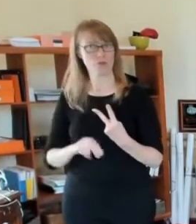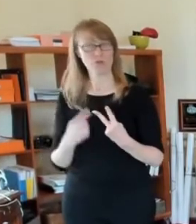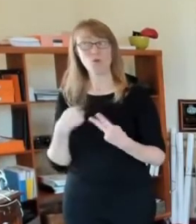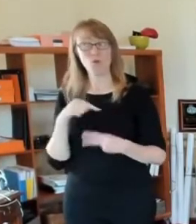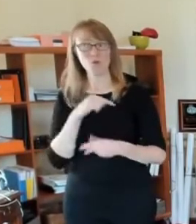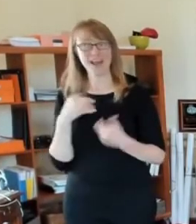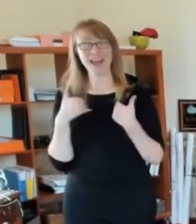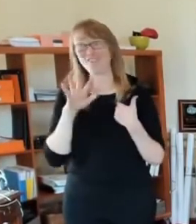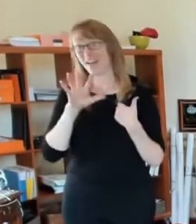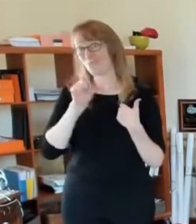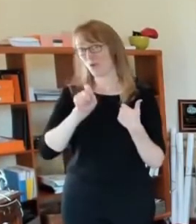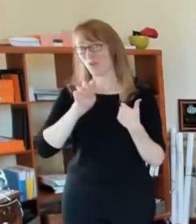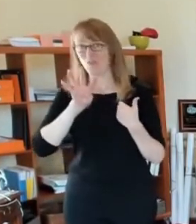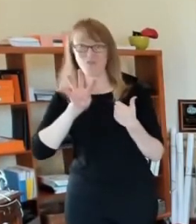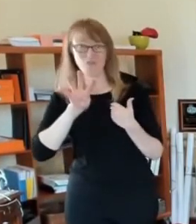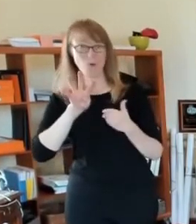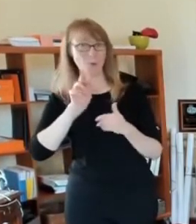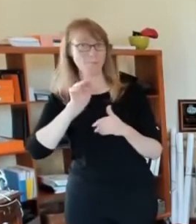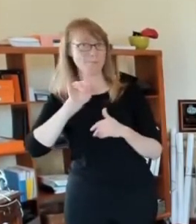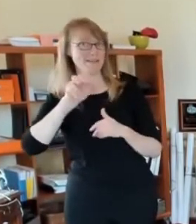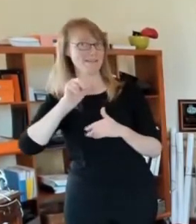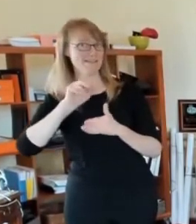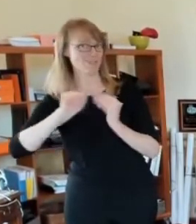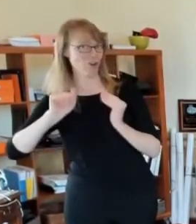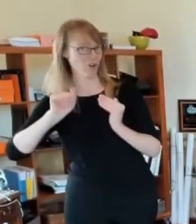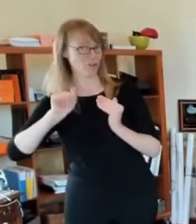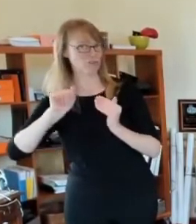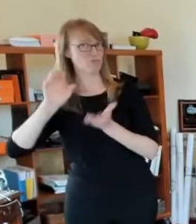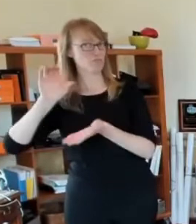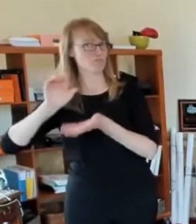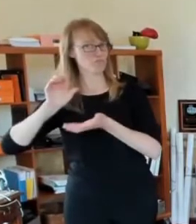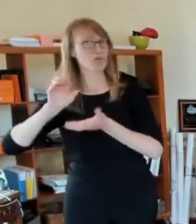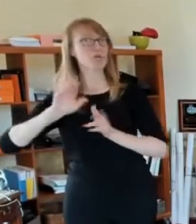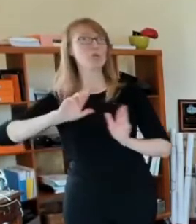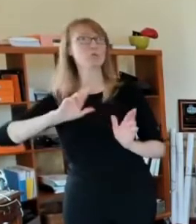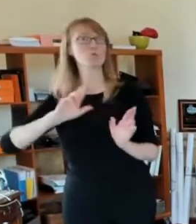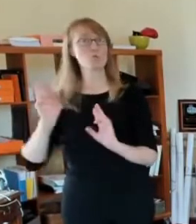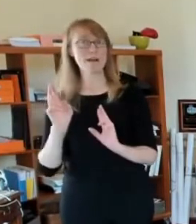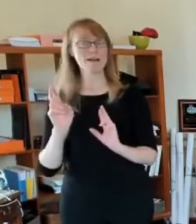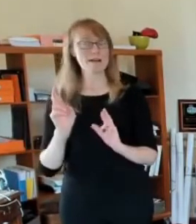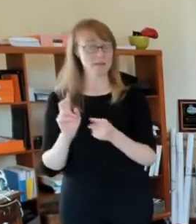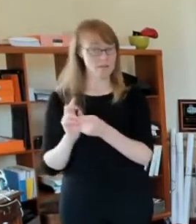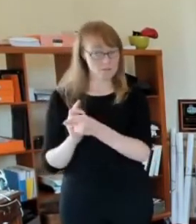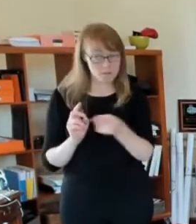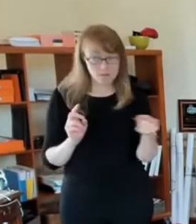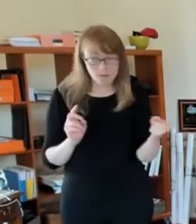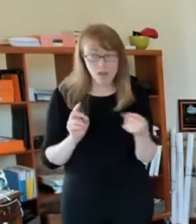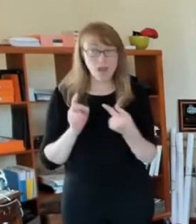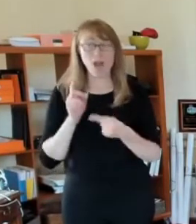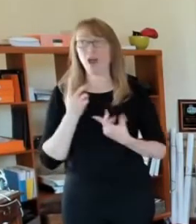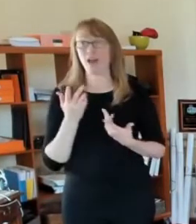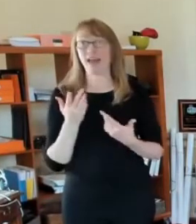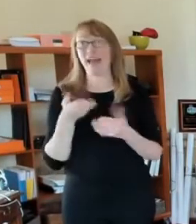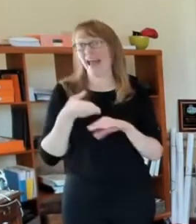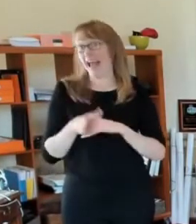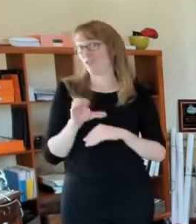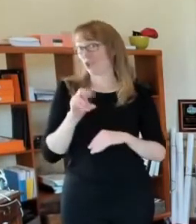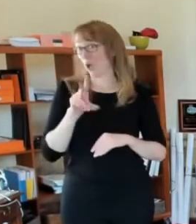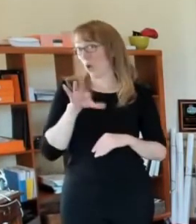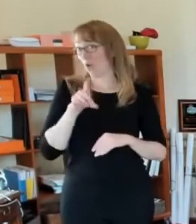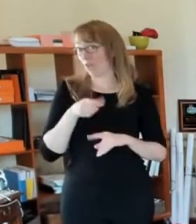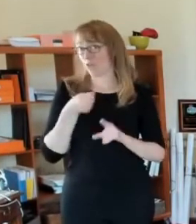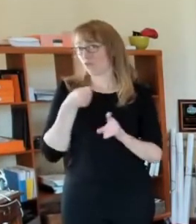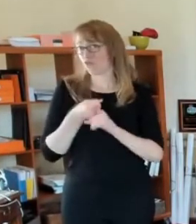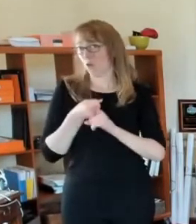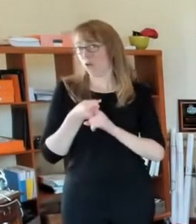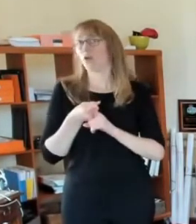in the CARES Act funding to help people who have not been able to pay their rent or mortgage because